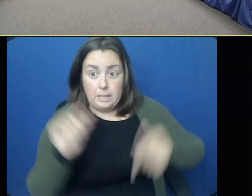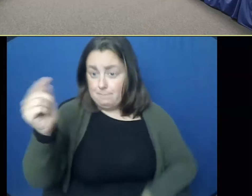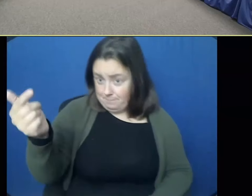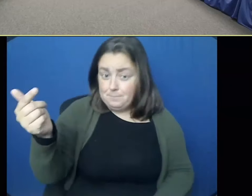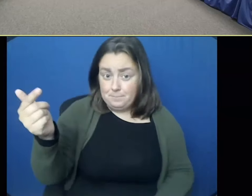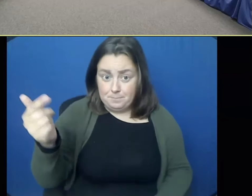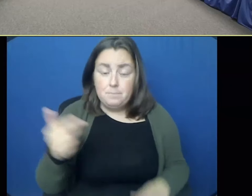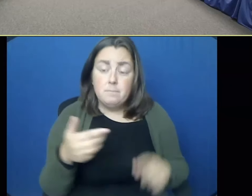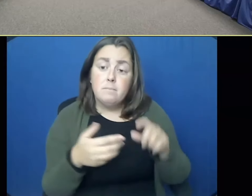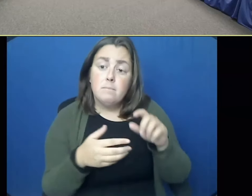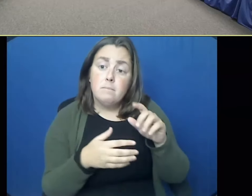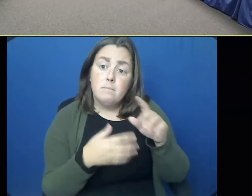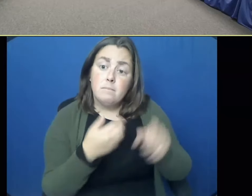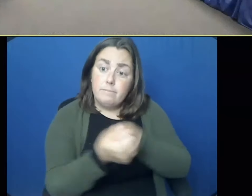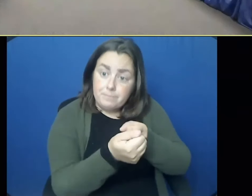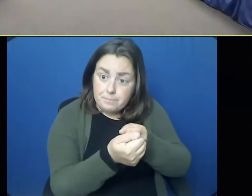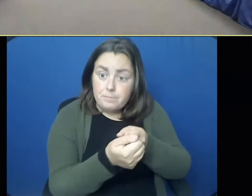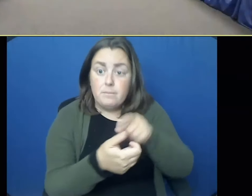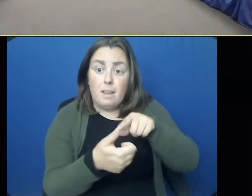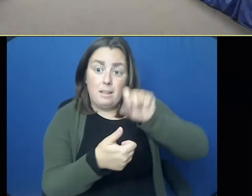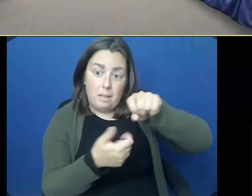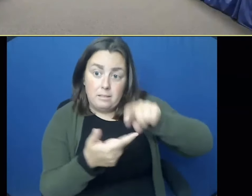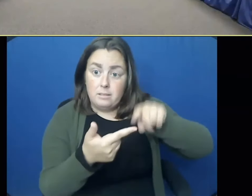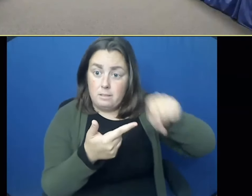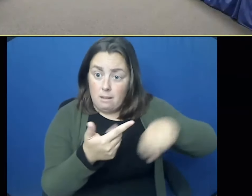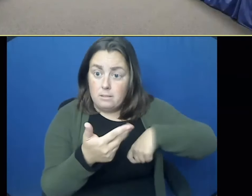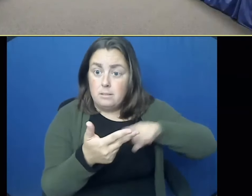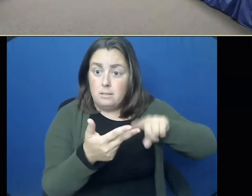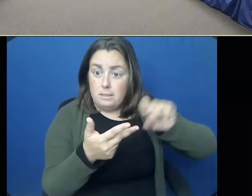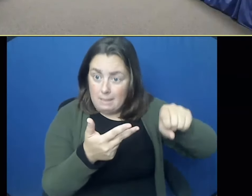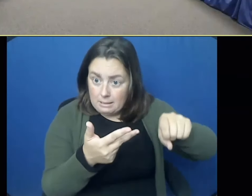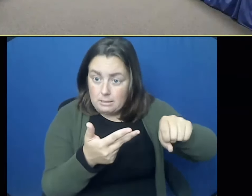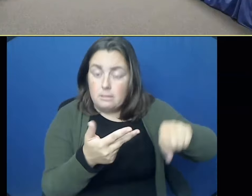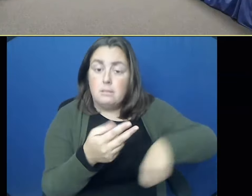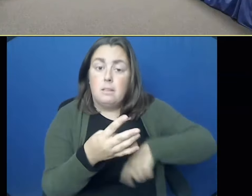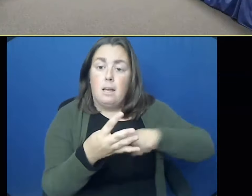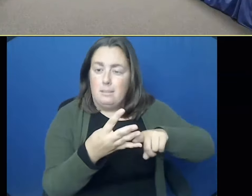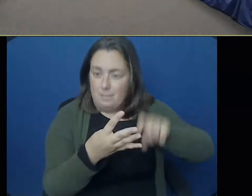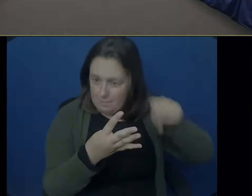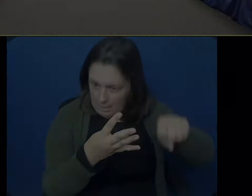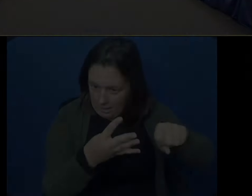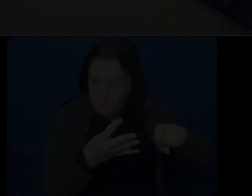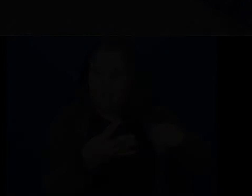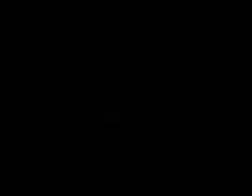reason is. Yes. Mr. Stone? Yes. Mr. Schiede? Yes. And Mr. Sebastopol. Thank you very much. Thank you. you. you.